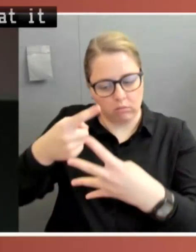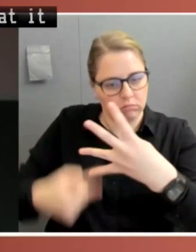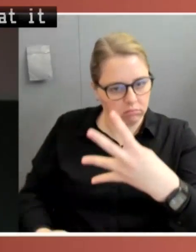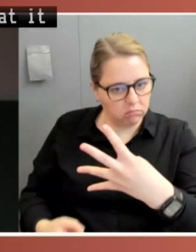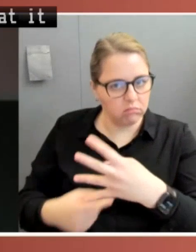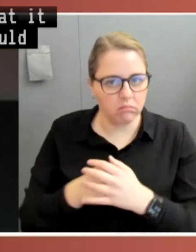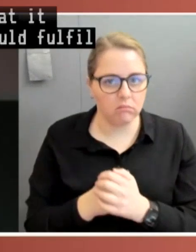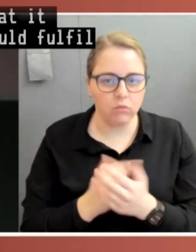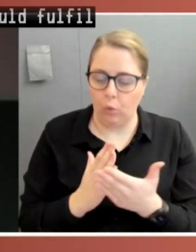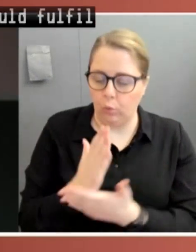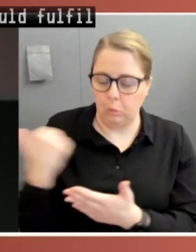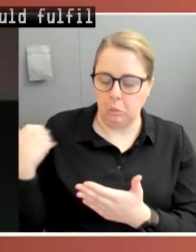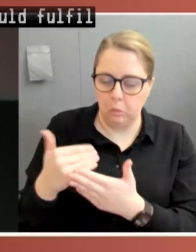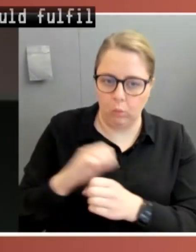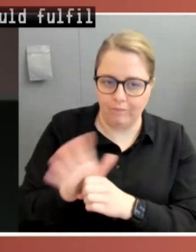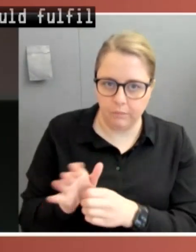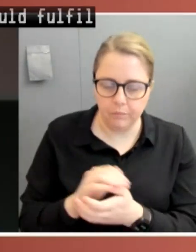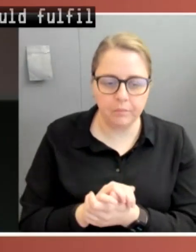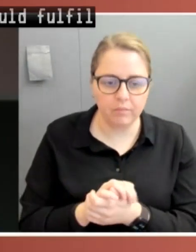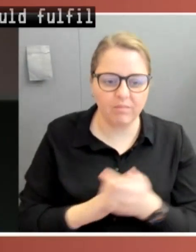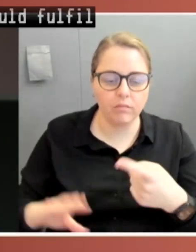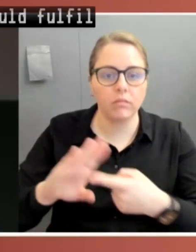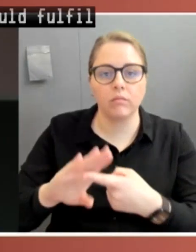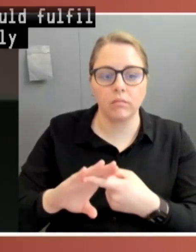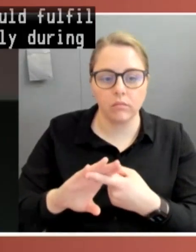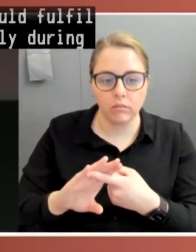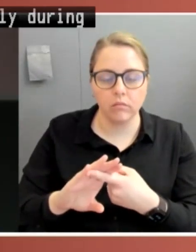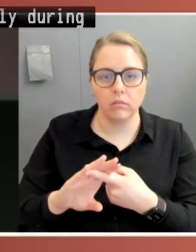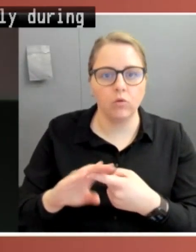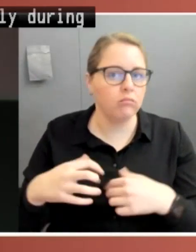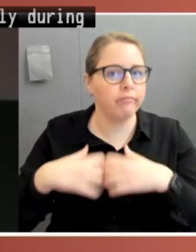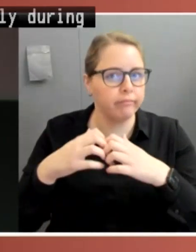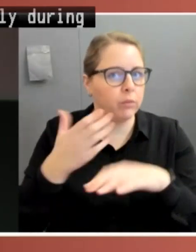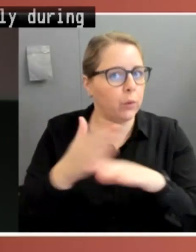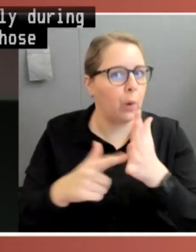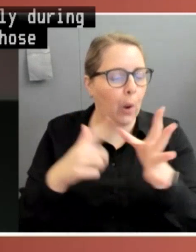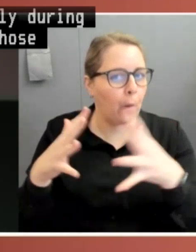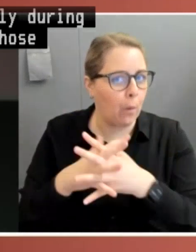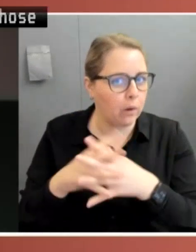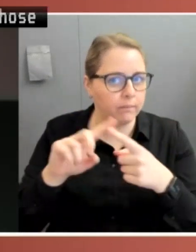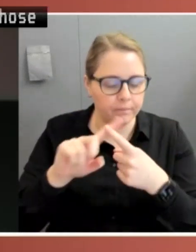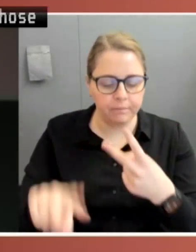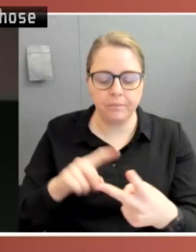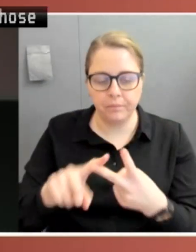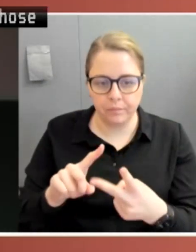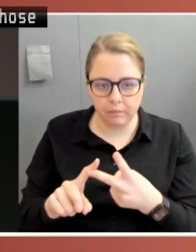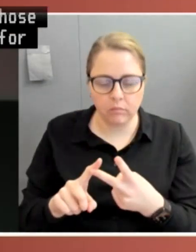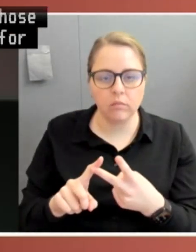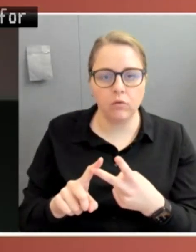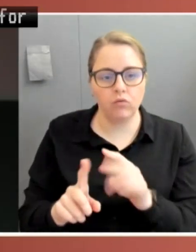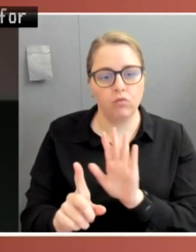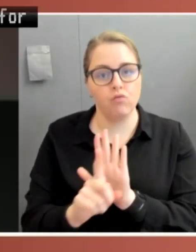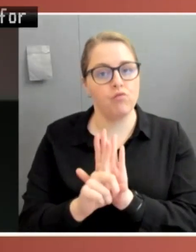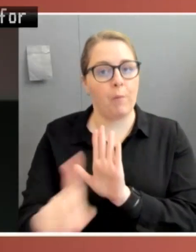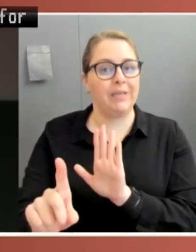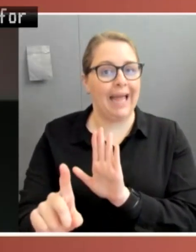during a pandemic. The first of those functions is to make laws for Australia. The second is to represent the people of